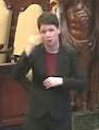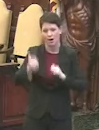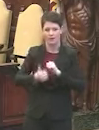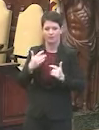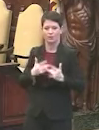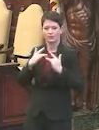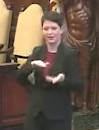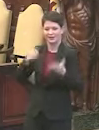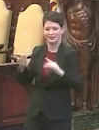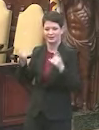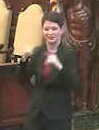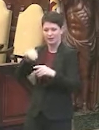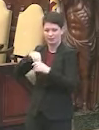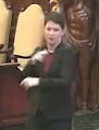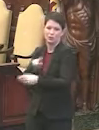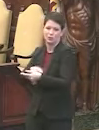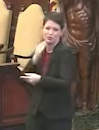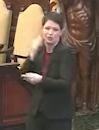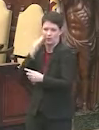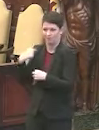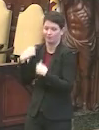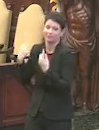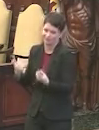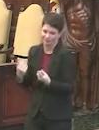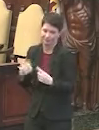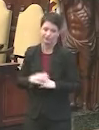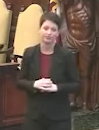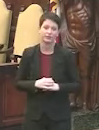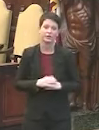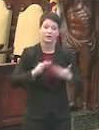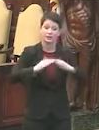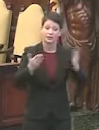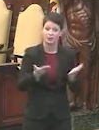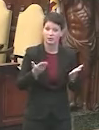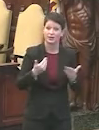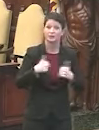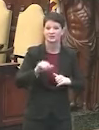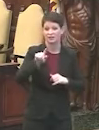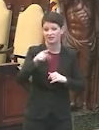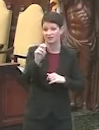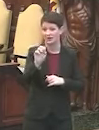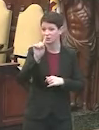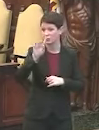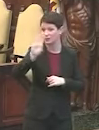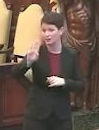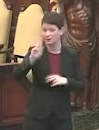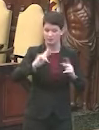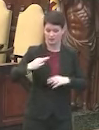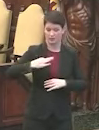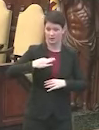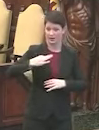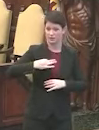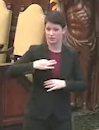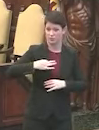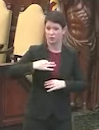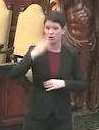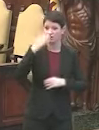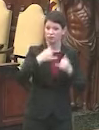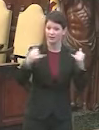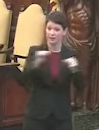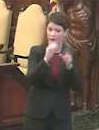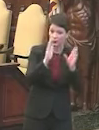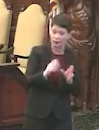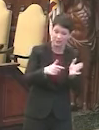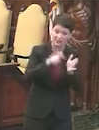in the past. Now, back in the community, we are still in phase 1B, and people who are eligible for vaccination are these frontline essential